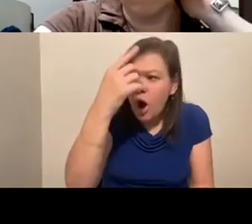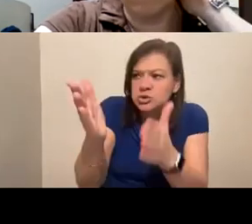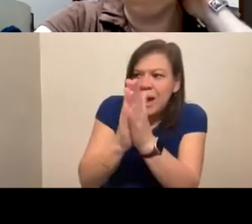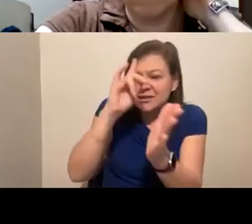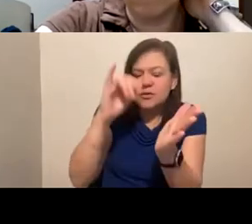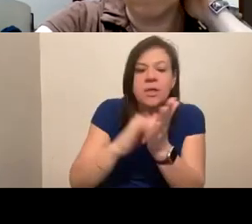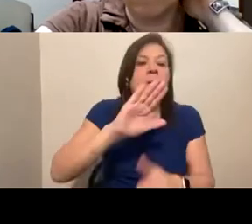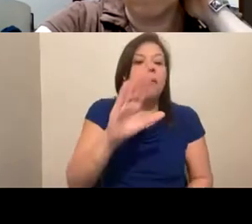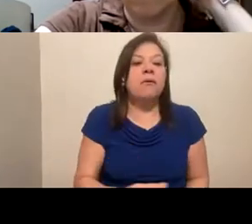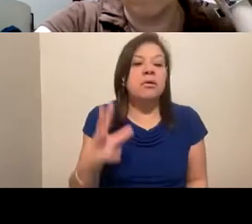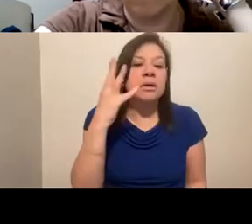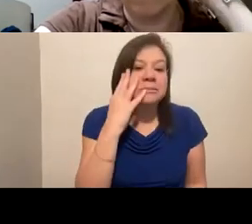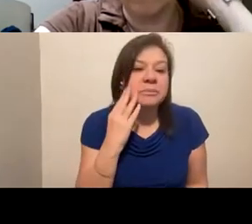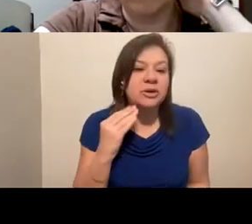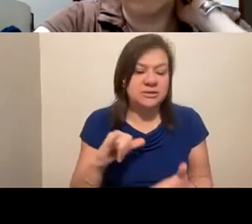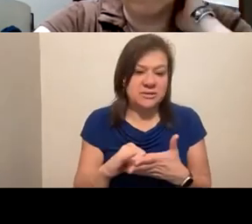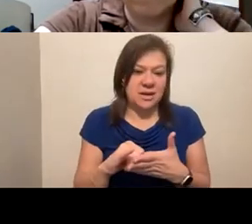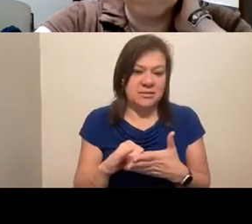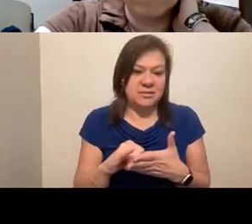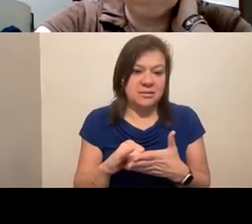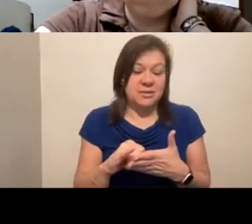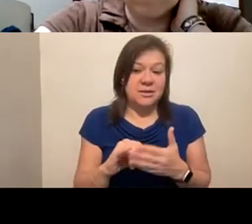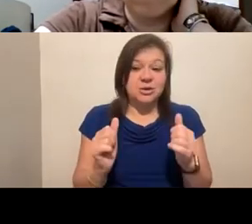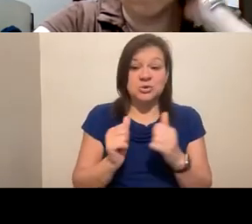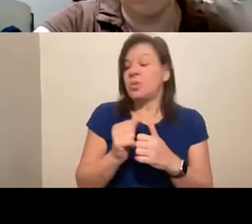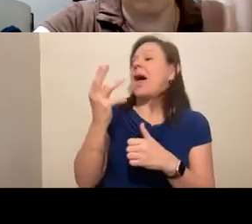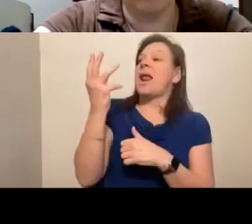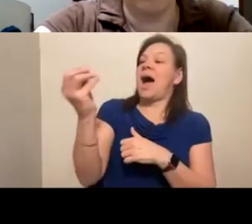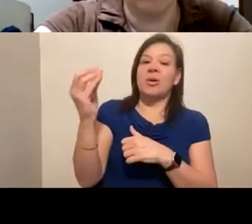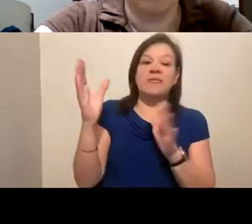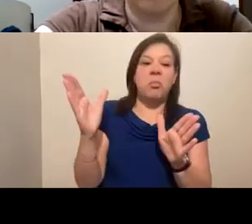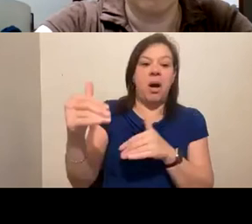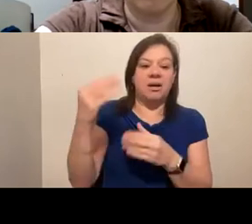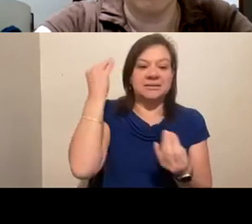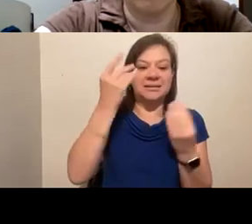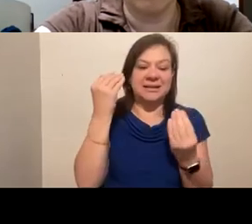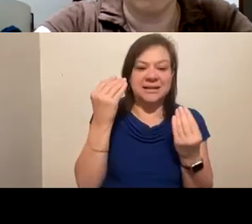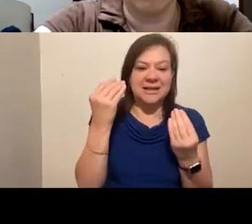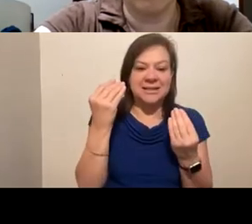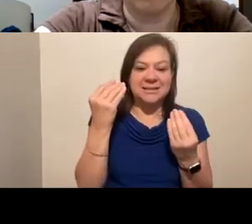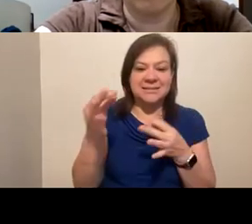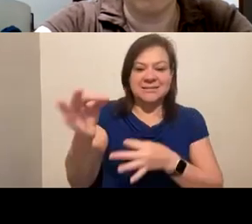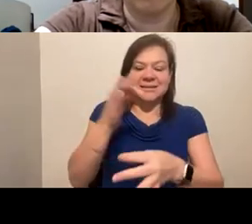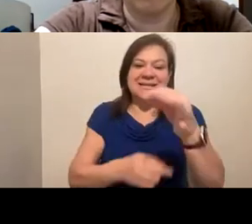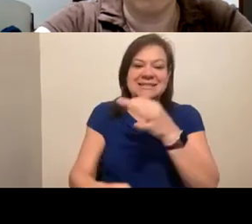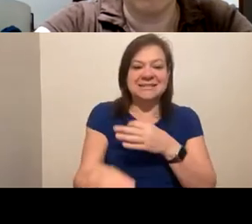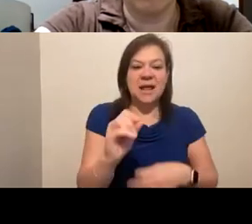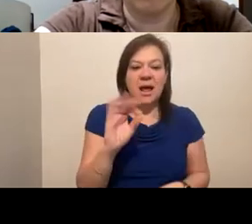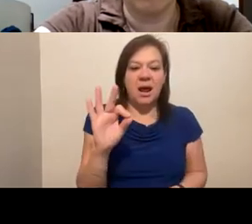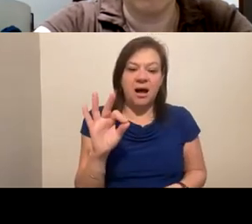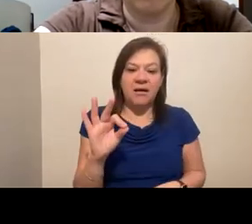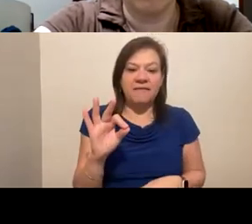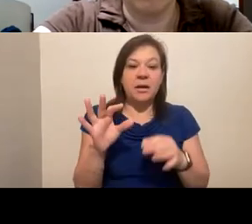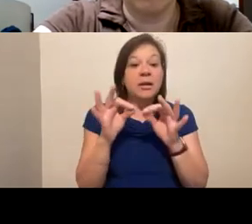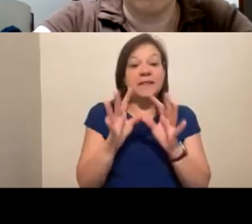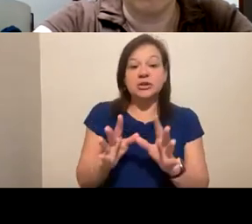had never experienced it. So like that outside the box thinking, you know, instead of, you know, the interpreter,